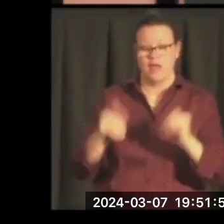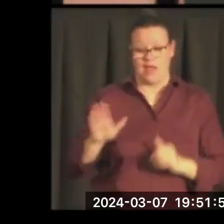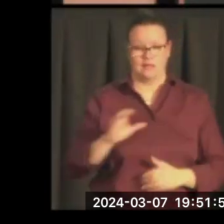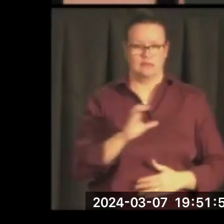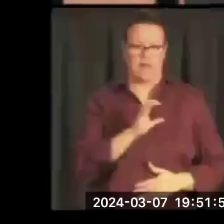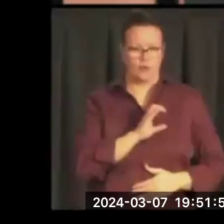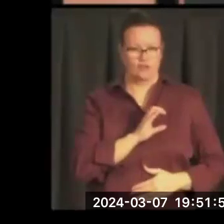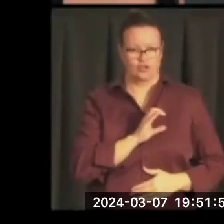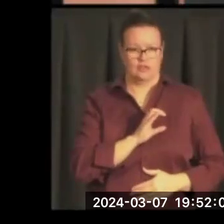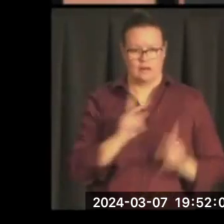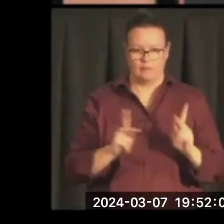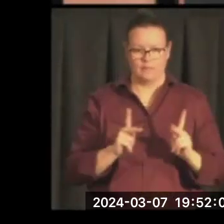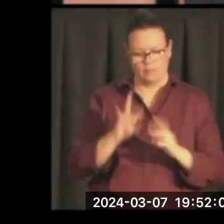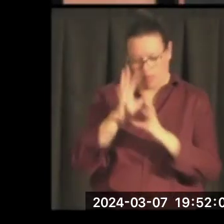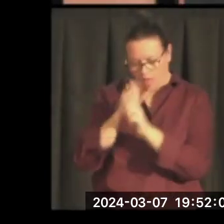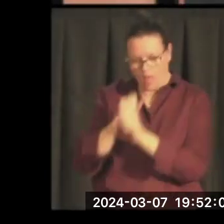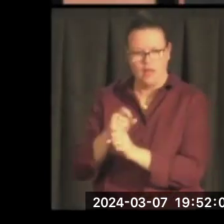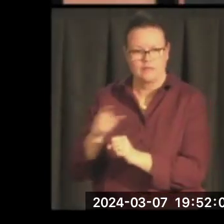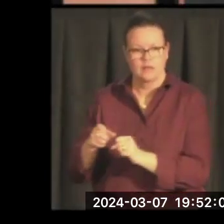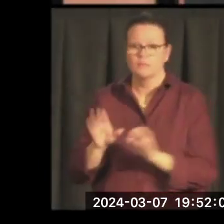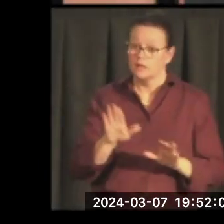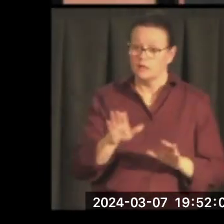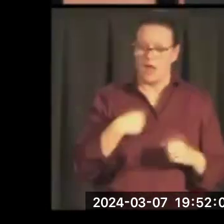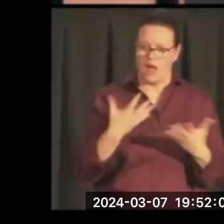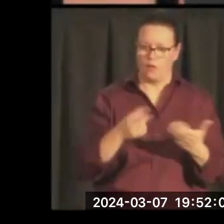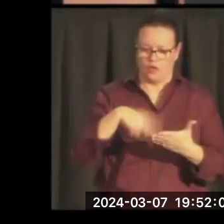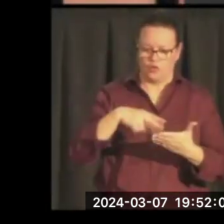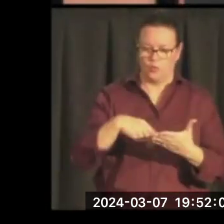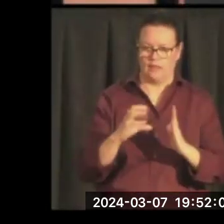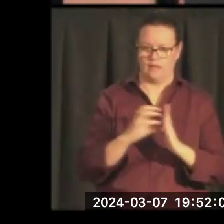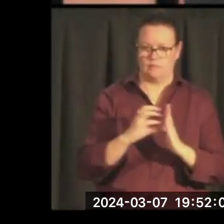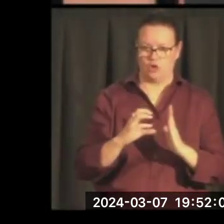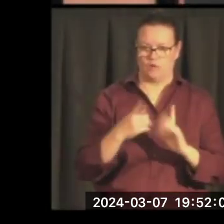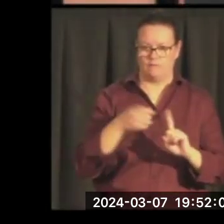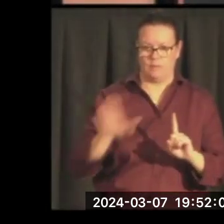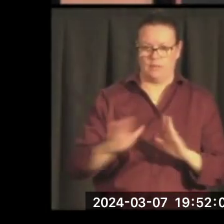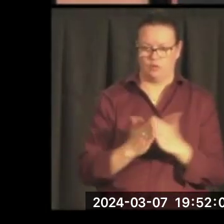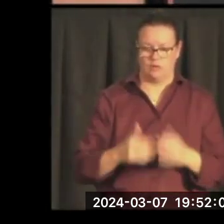early stage, and I want to read this passage because it comes early, not late in the career.